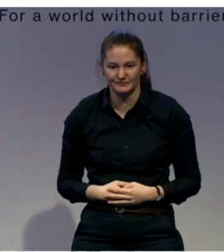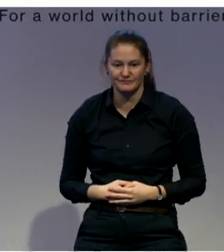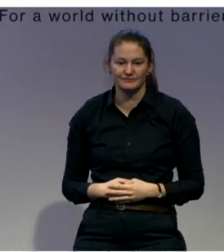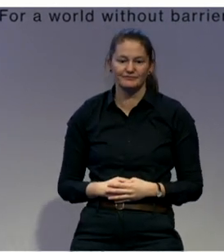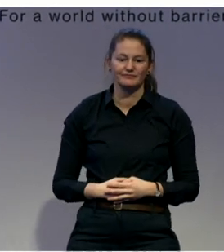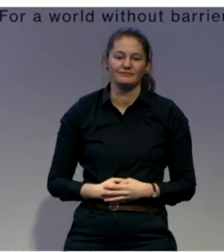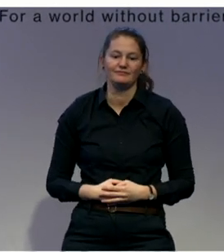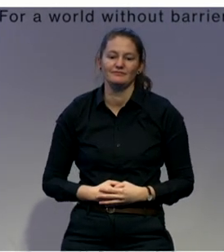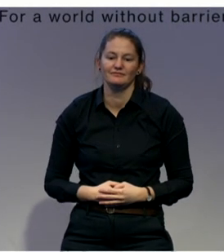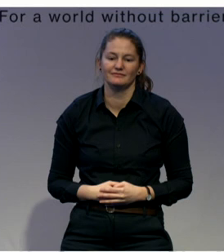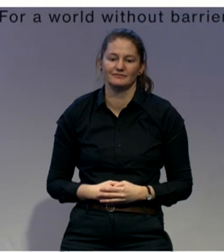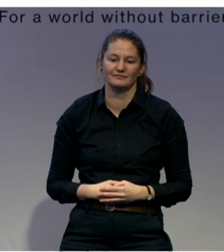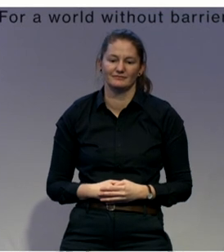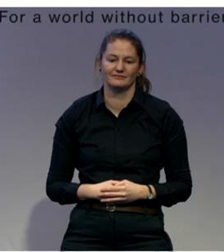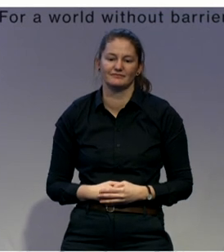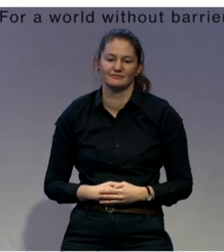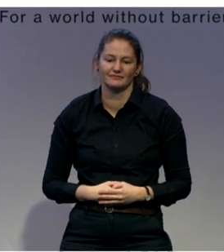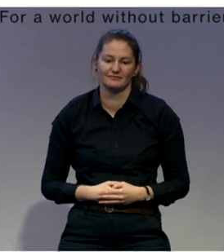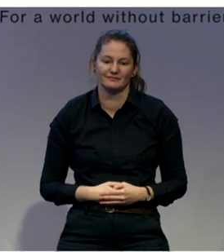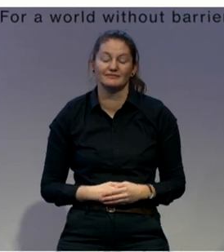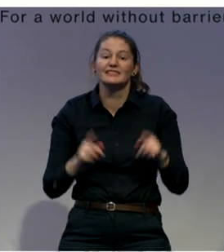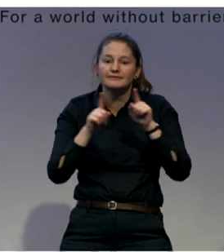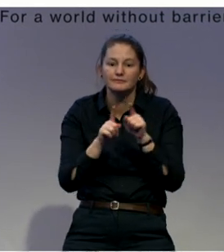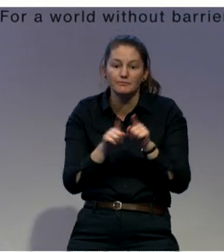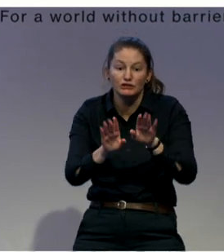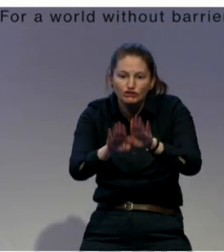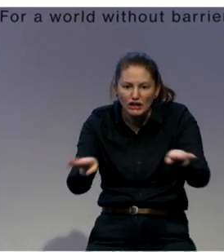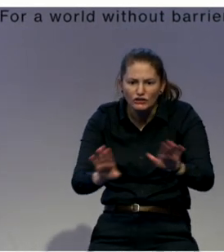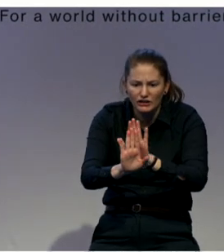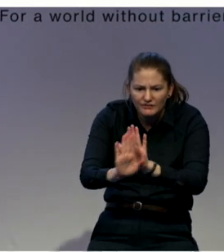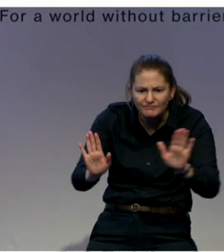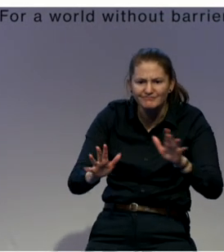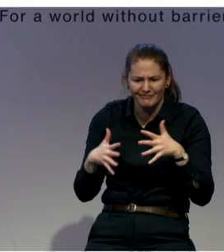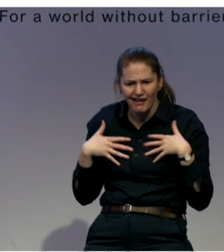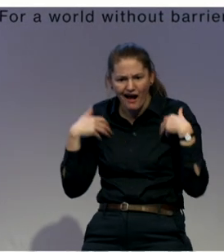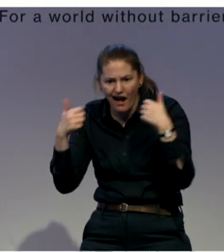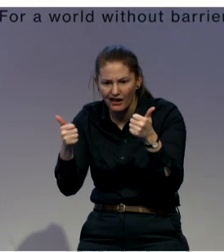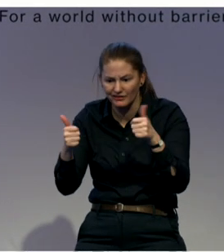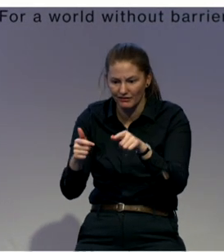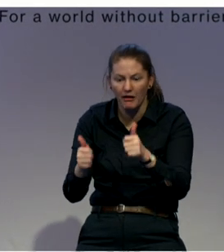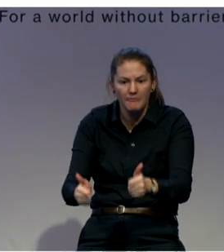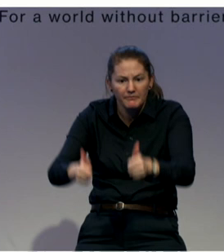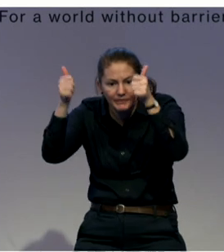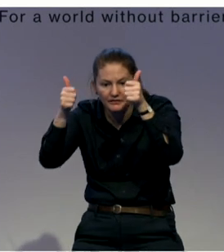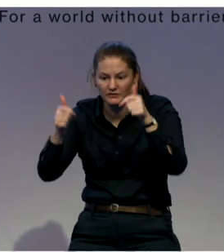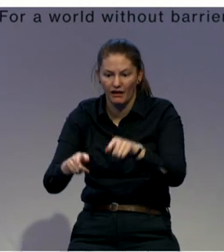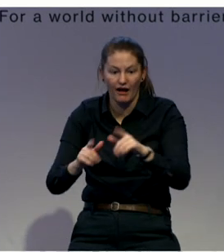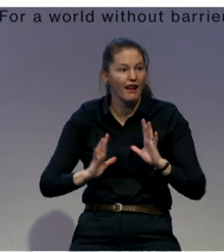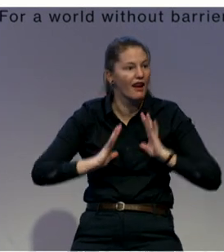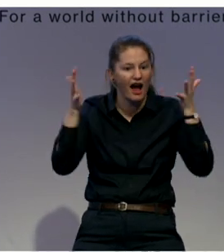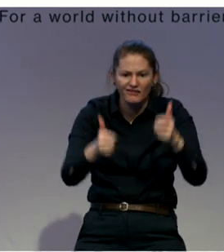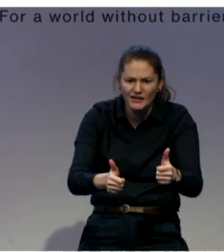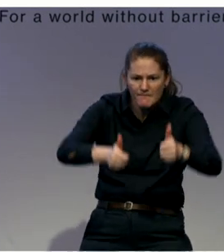and life changes of the child. So, I'm really conscious of time. I would like to talk about some